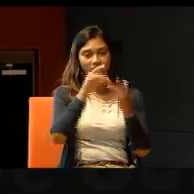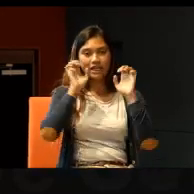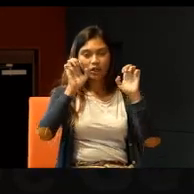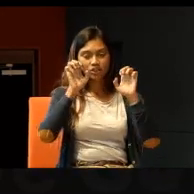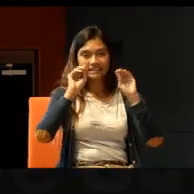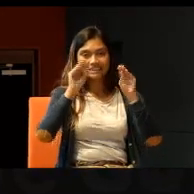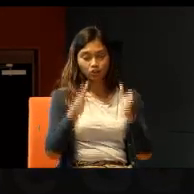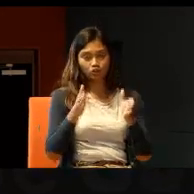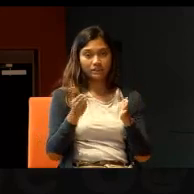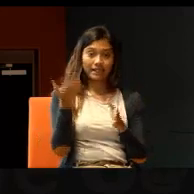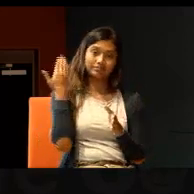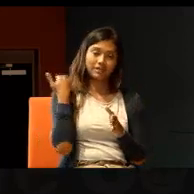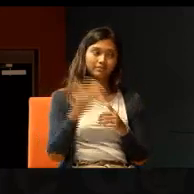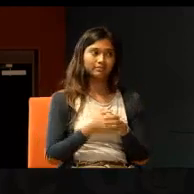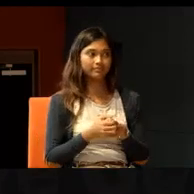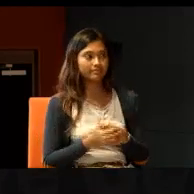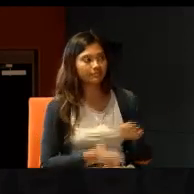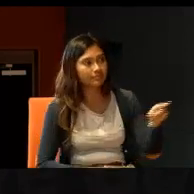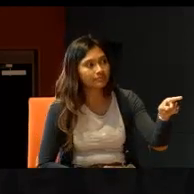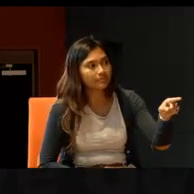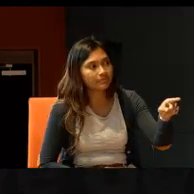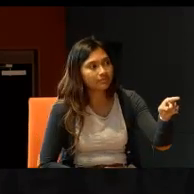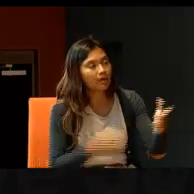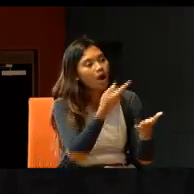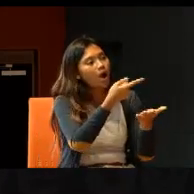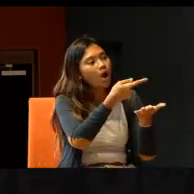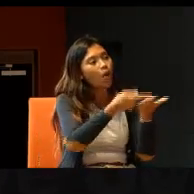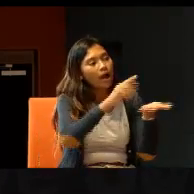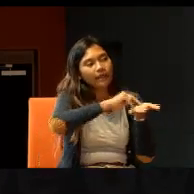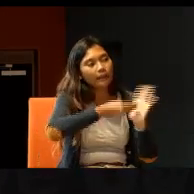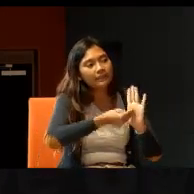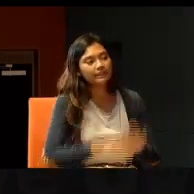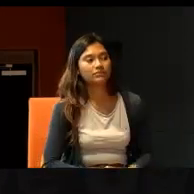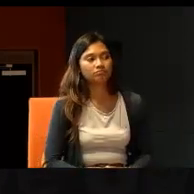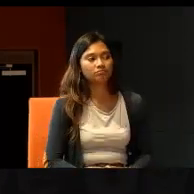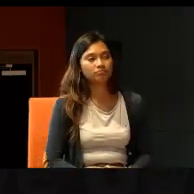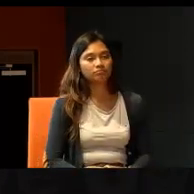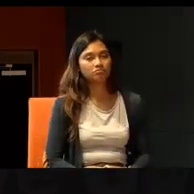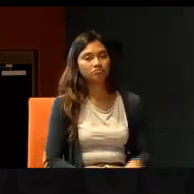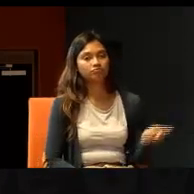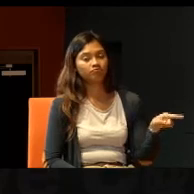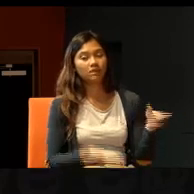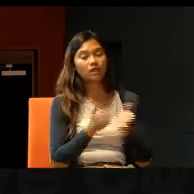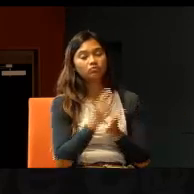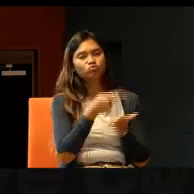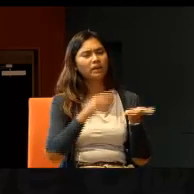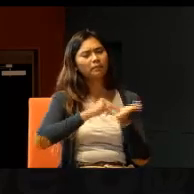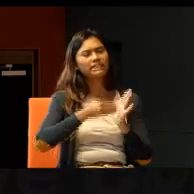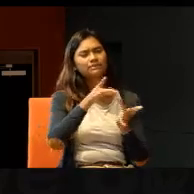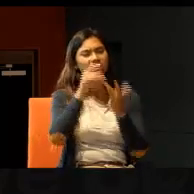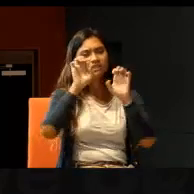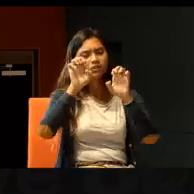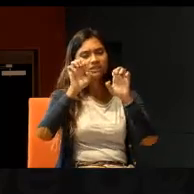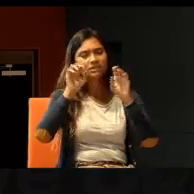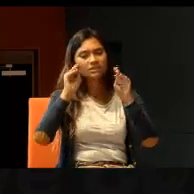So, in Singapore School for Sorry, does that mean? Special needs? I was, I was, I